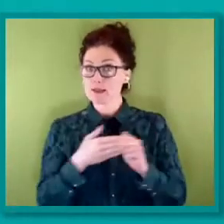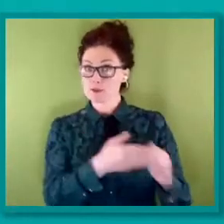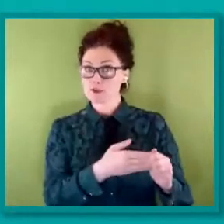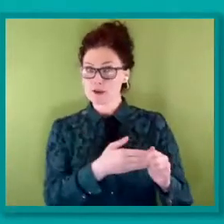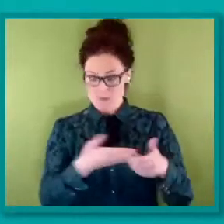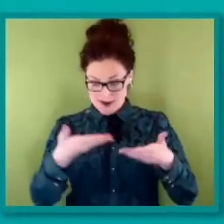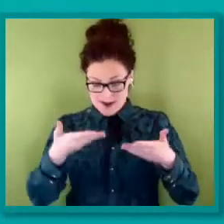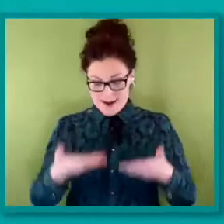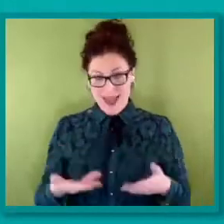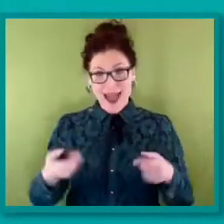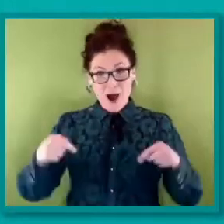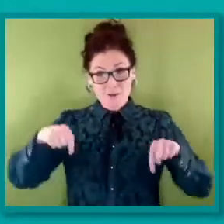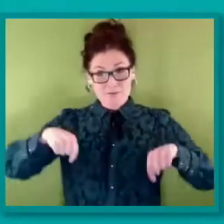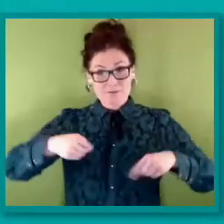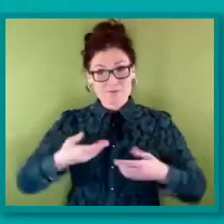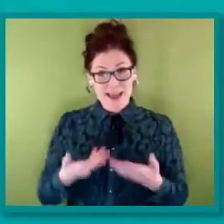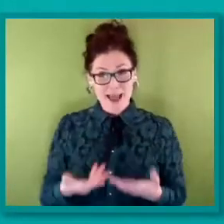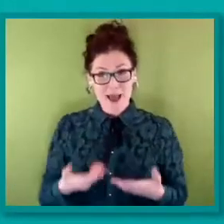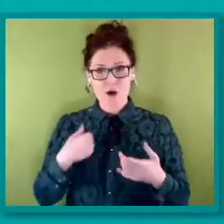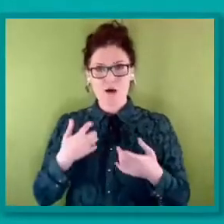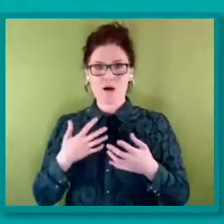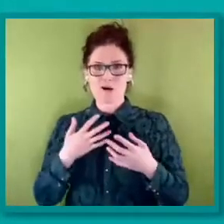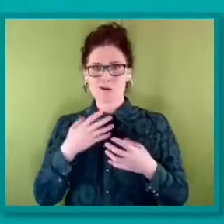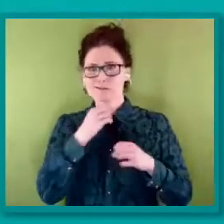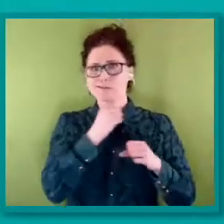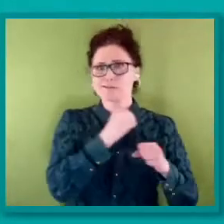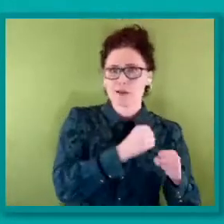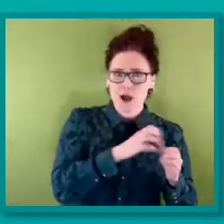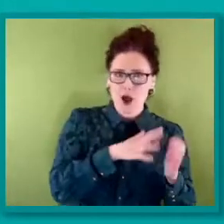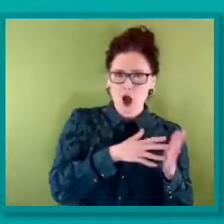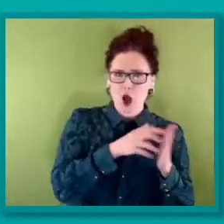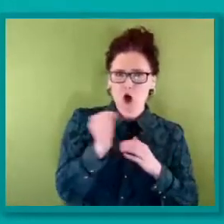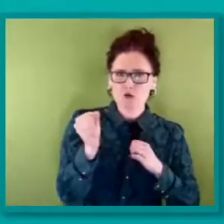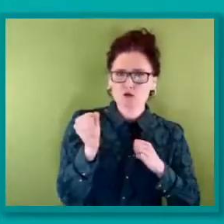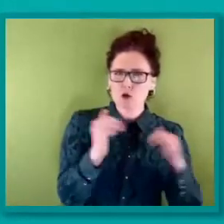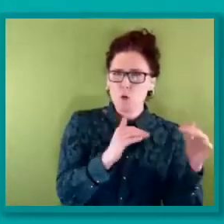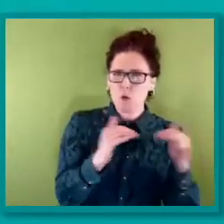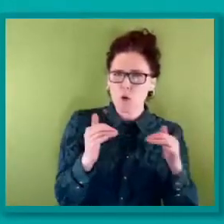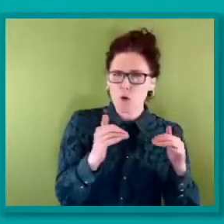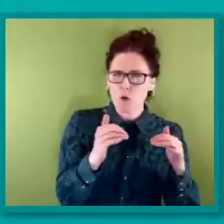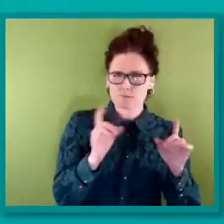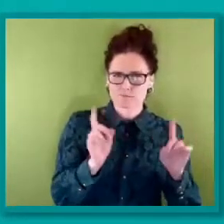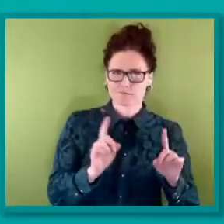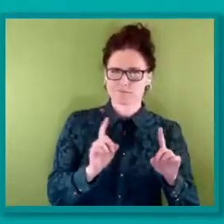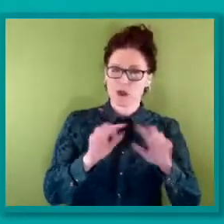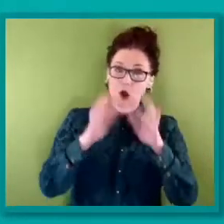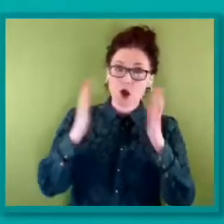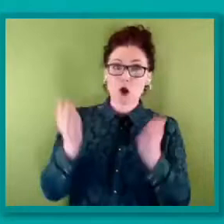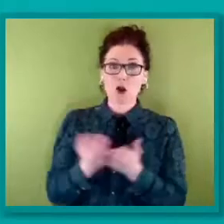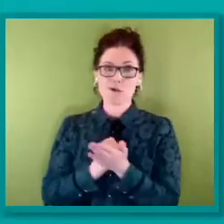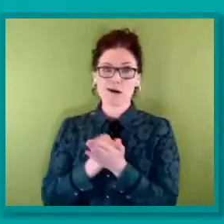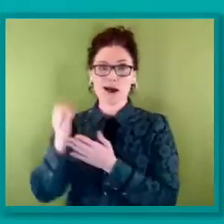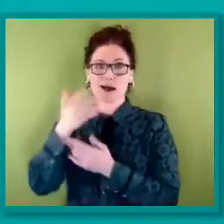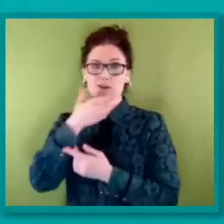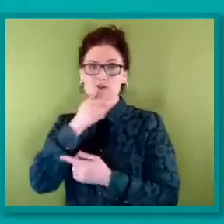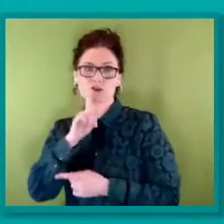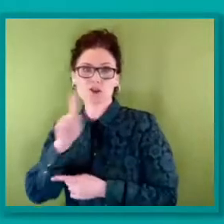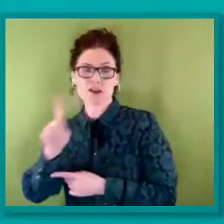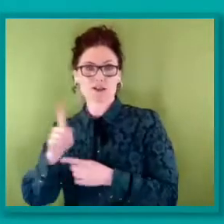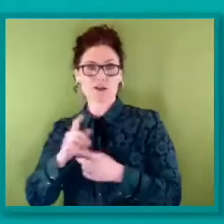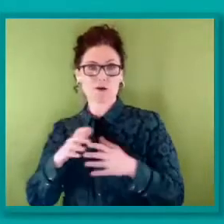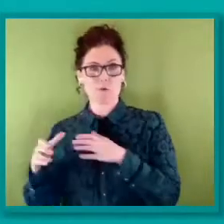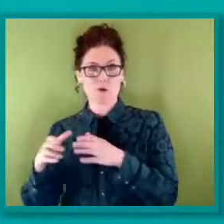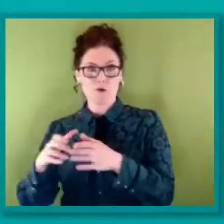being dragged into a culture war that is not of our making. The global anti-gender movement is powerful, it is organized, it's incredibly well-funded,